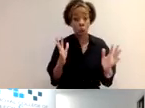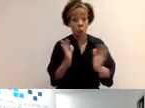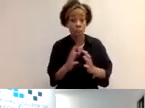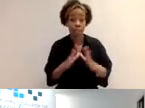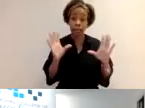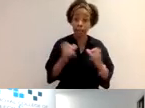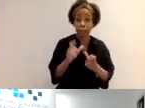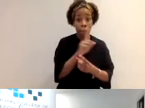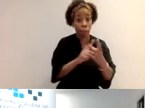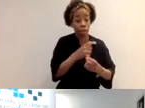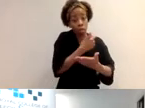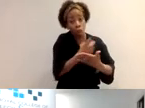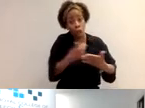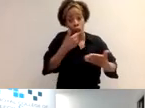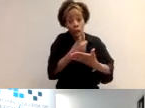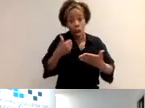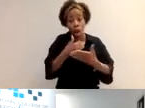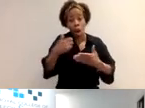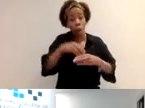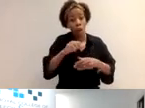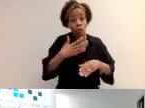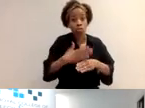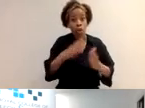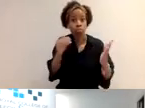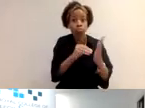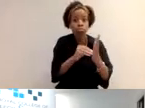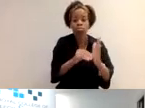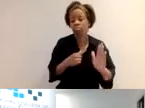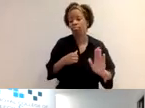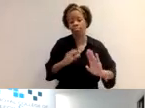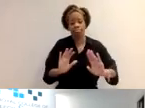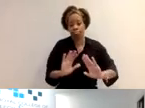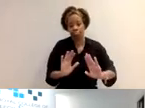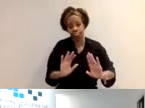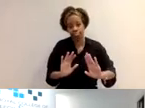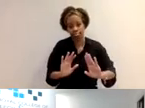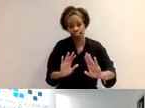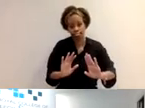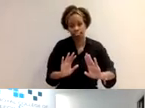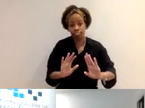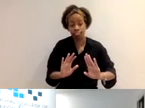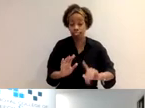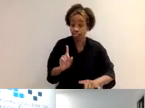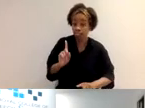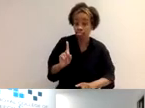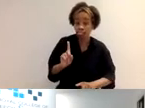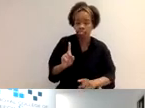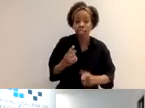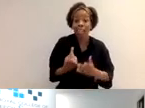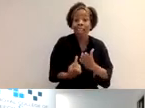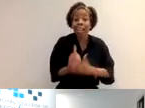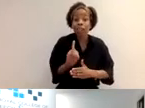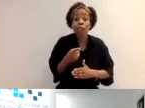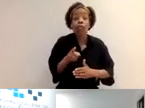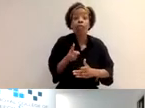which is kind of part and parcel of your job that you do, we don't really want to see that in your activities. However, um, if from that meeting,